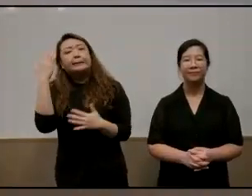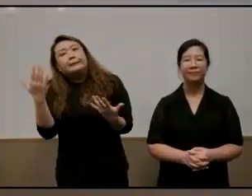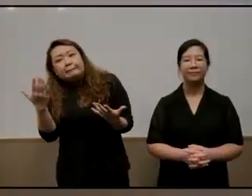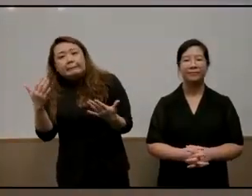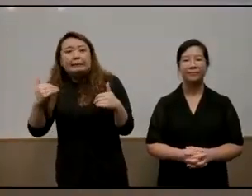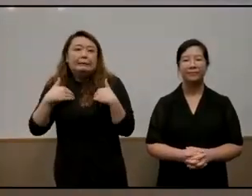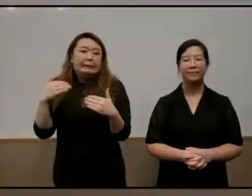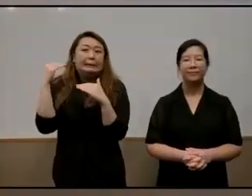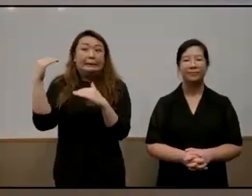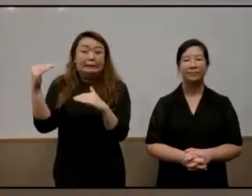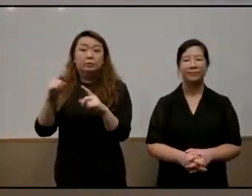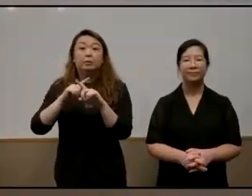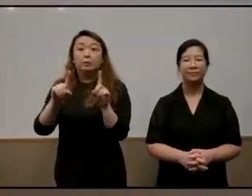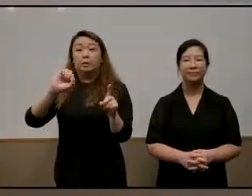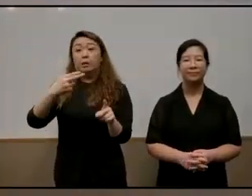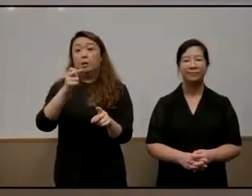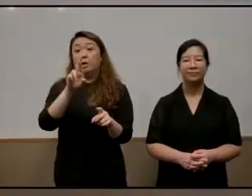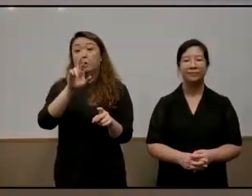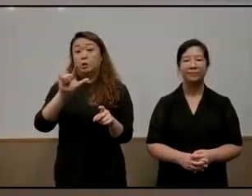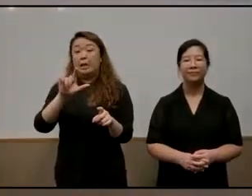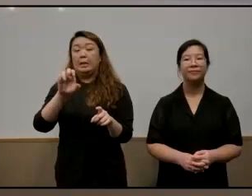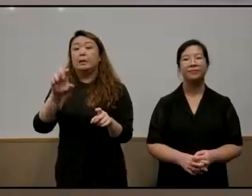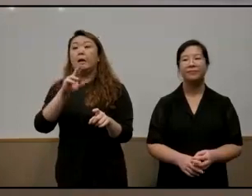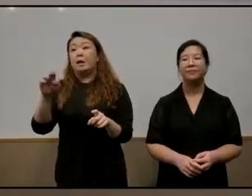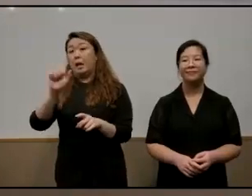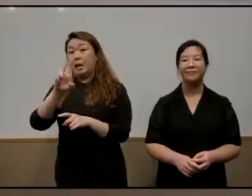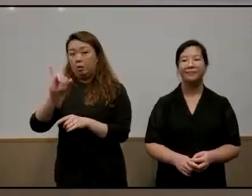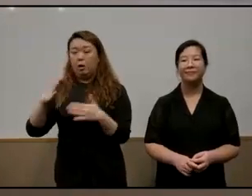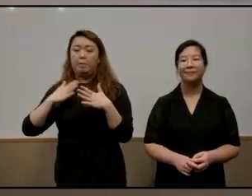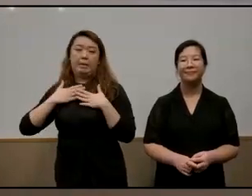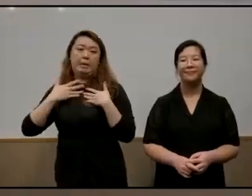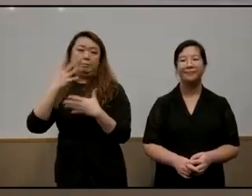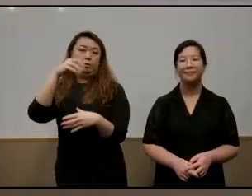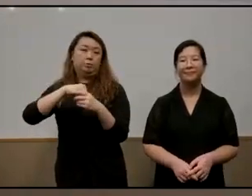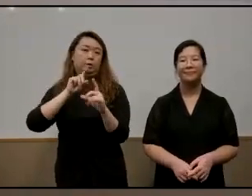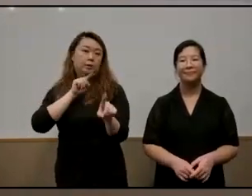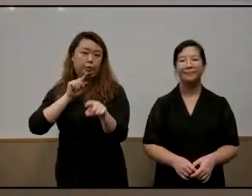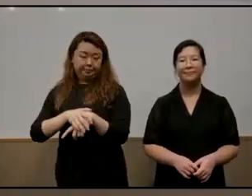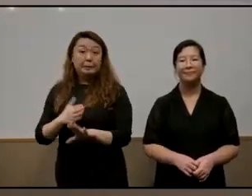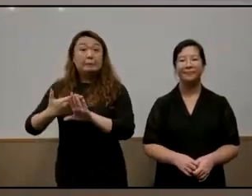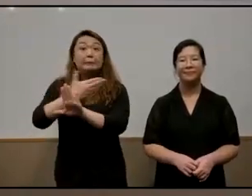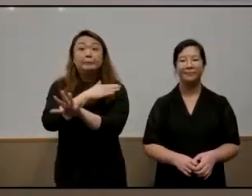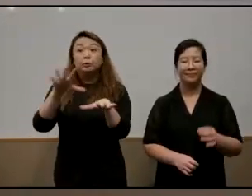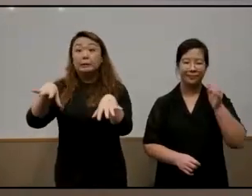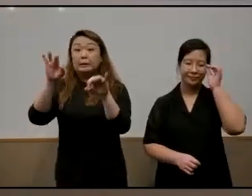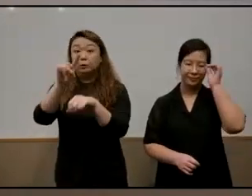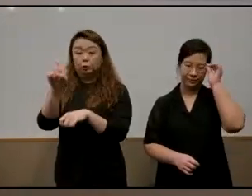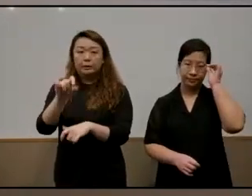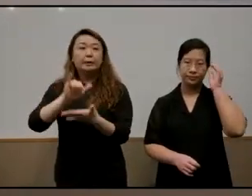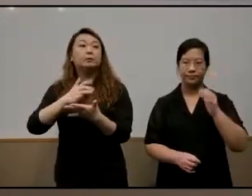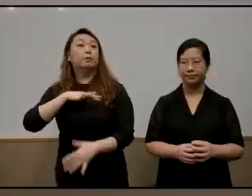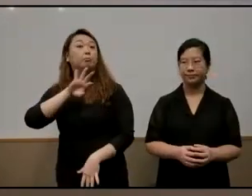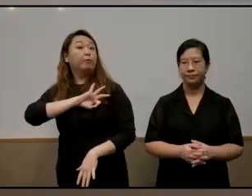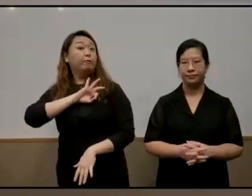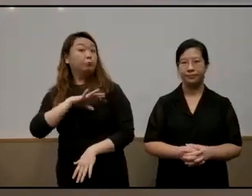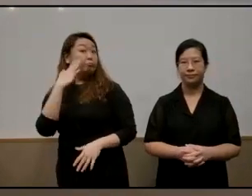limited size stage but both charlene and aaron will be happy to also answer questions but before i take questions from the floor and this is my privilege because